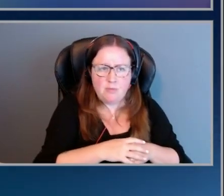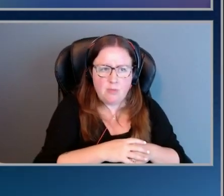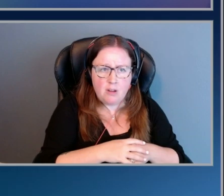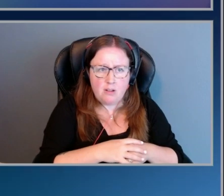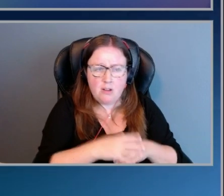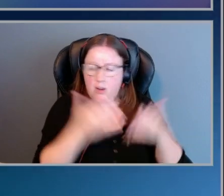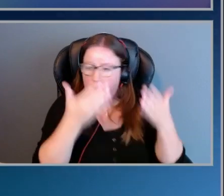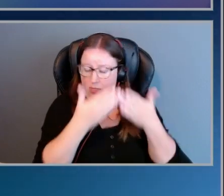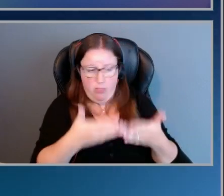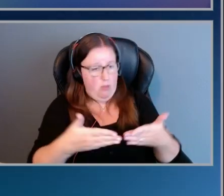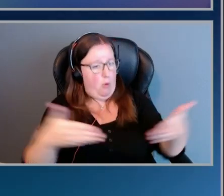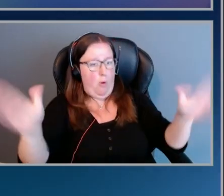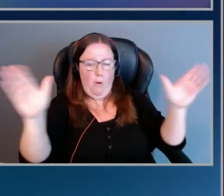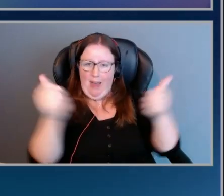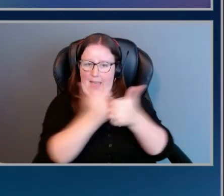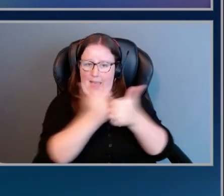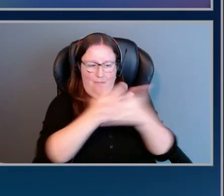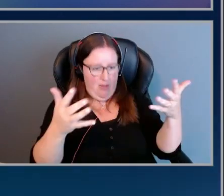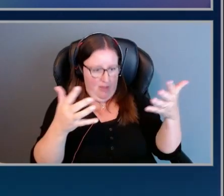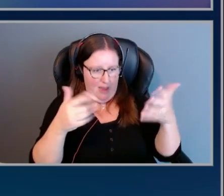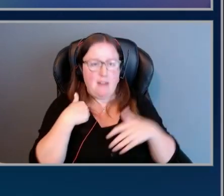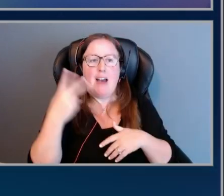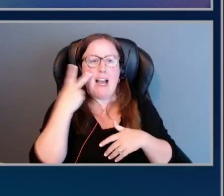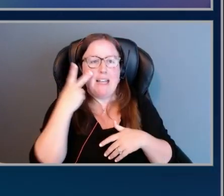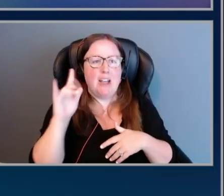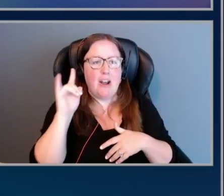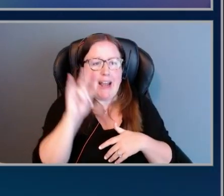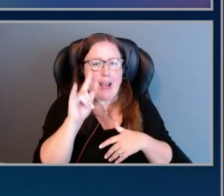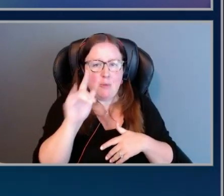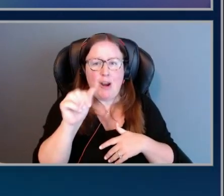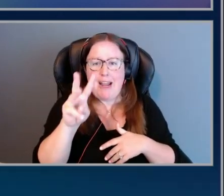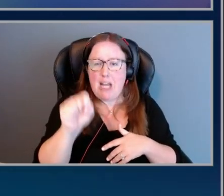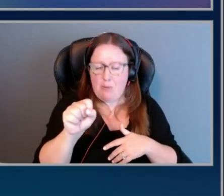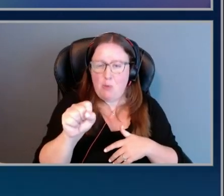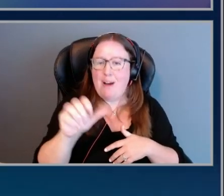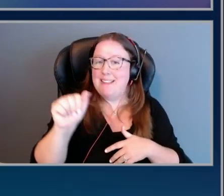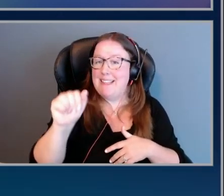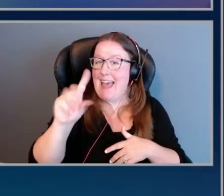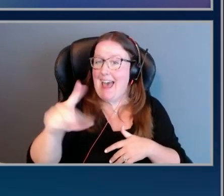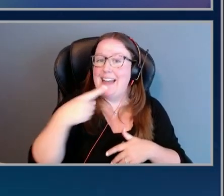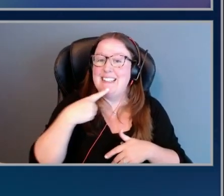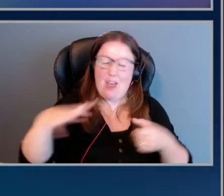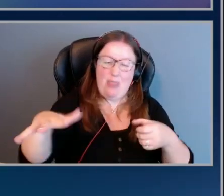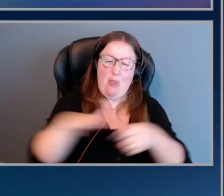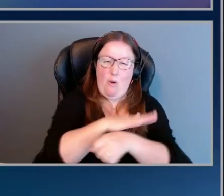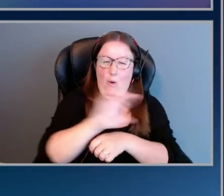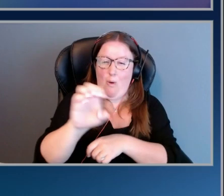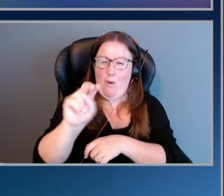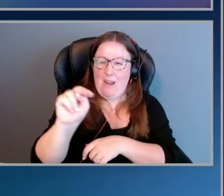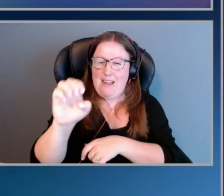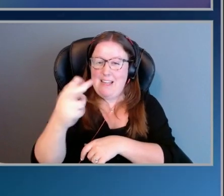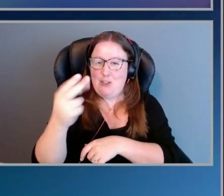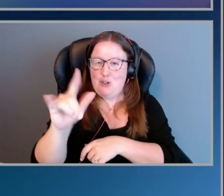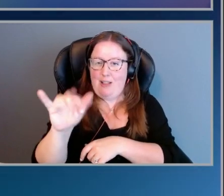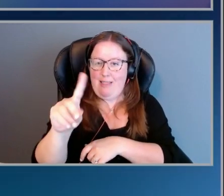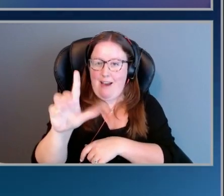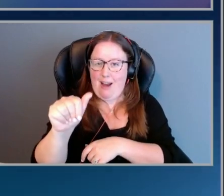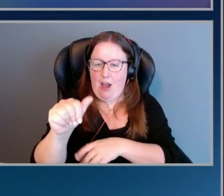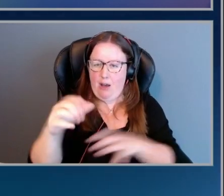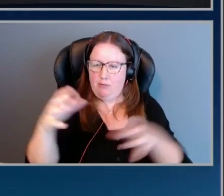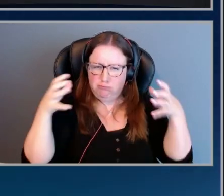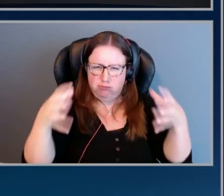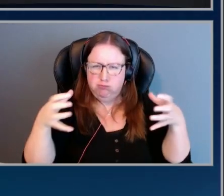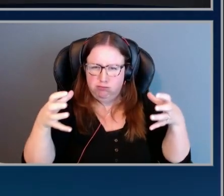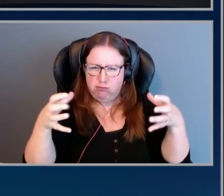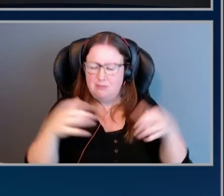enchilada, as I one time saw at an airport at AWS ad. That was an old AWS ad campaign a long time ago. I really liked it. Give your builders